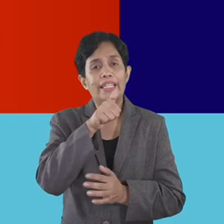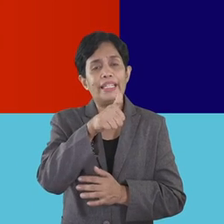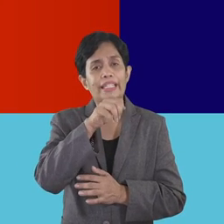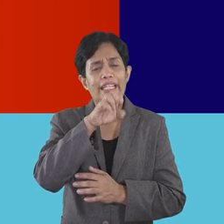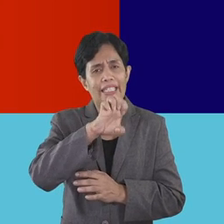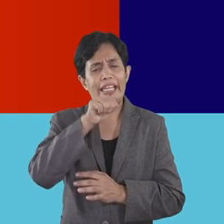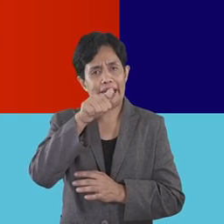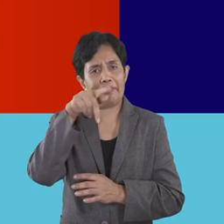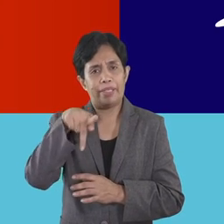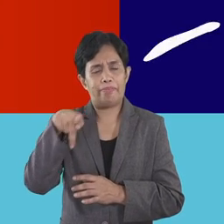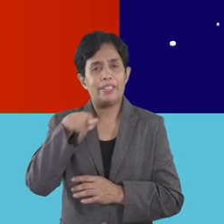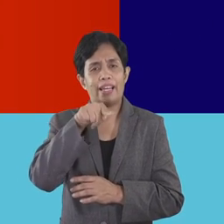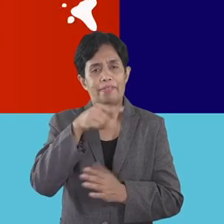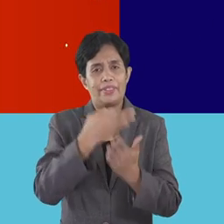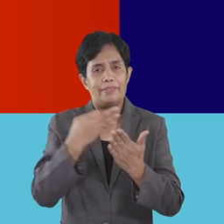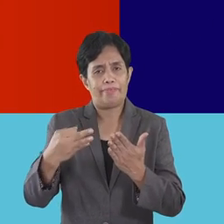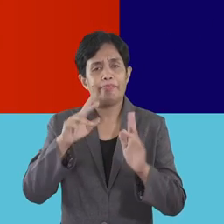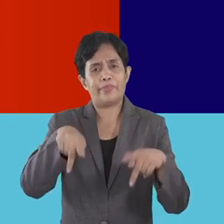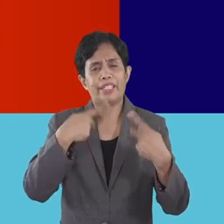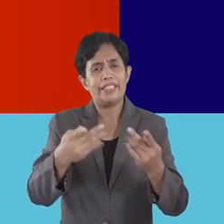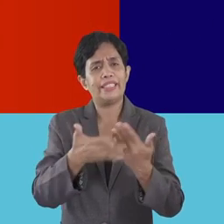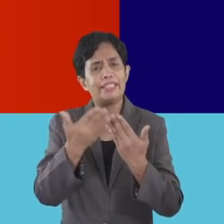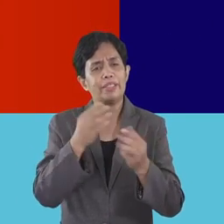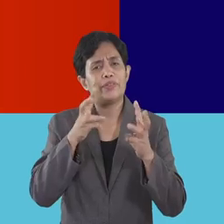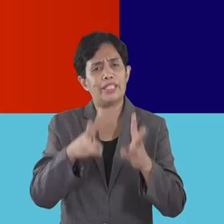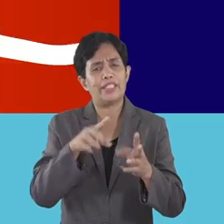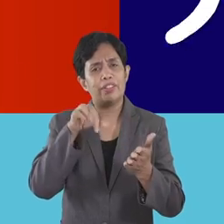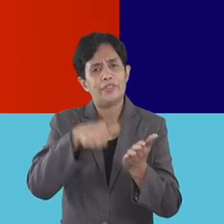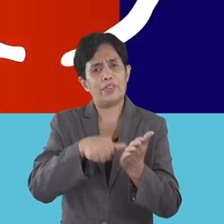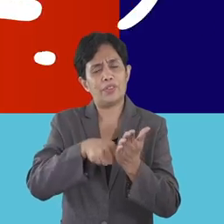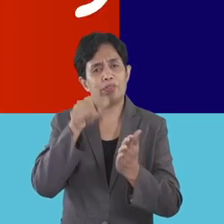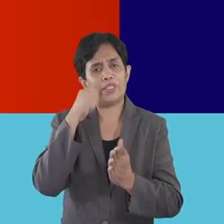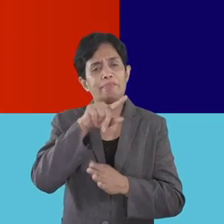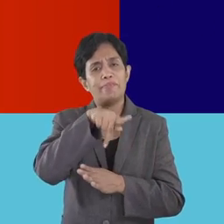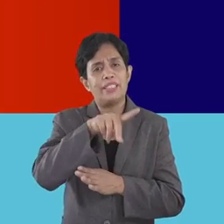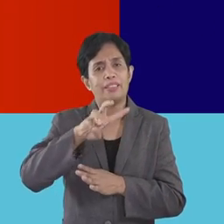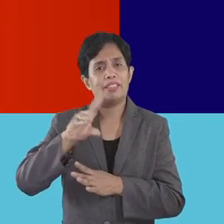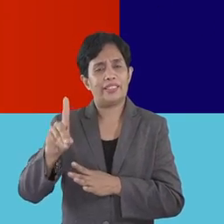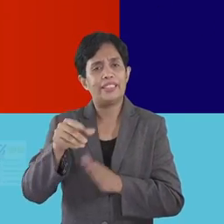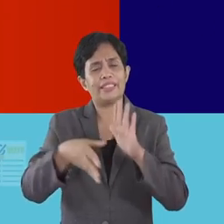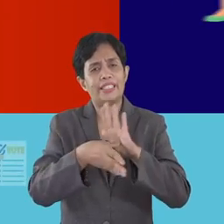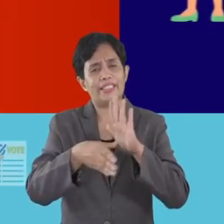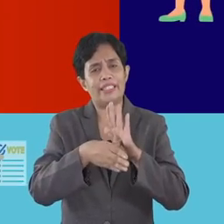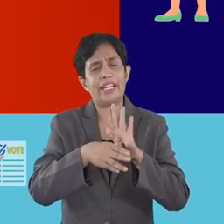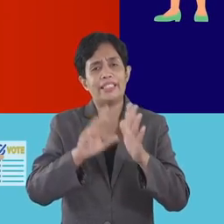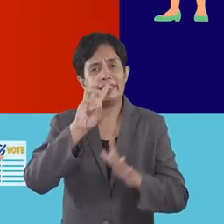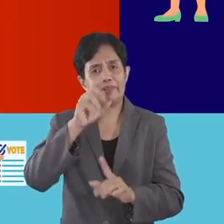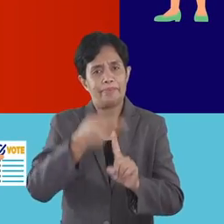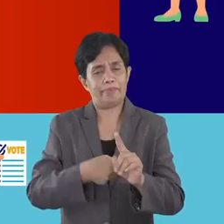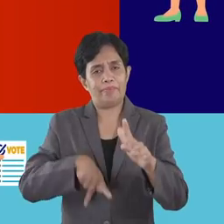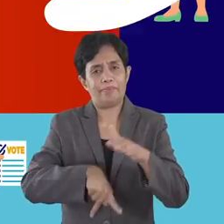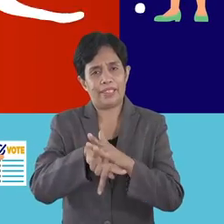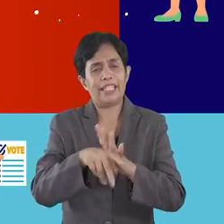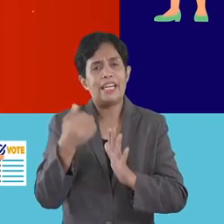An EAPP is merely a facility to provide an easy way to vote for PWD, senior and heavily pregnant